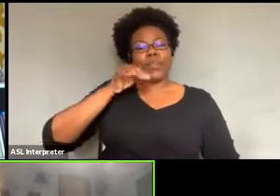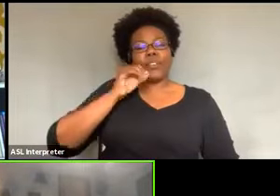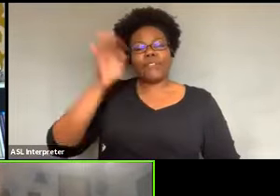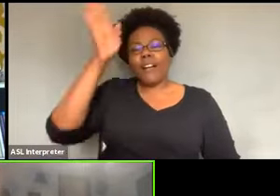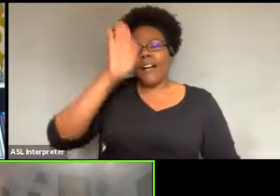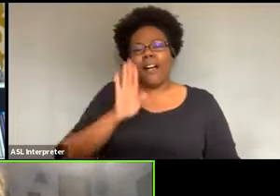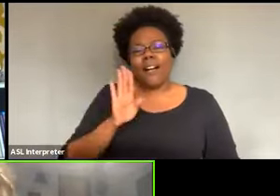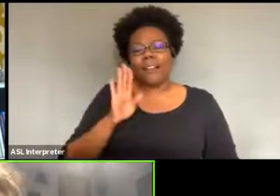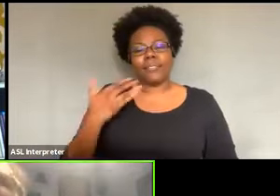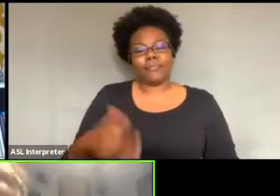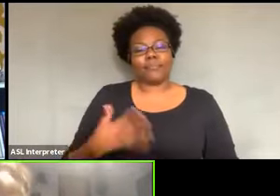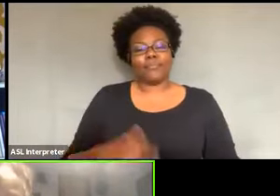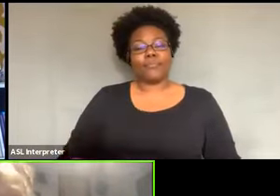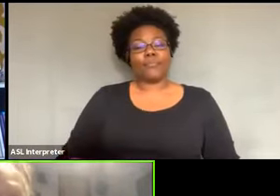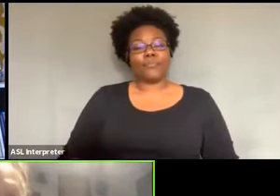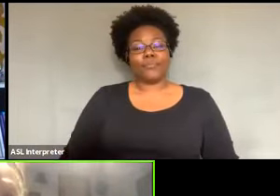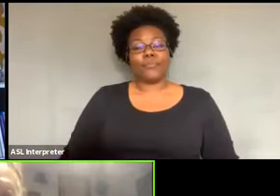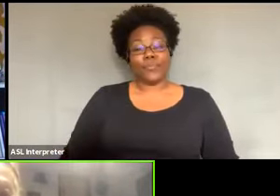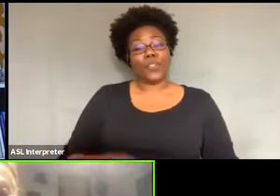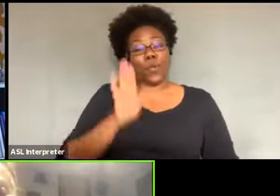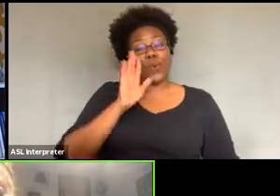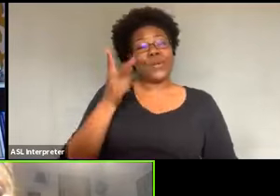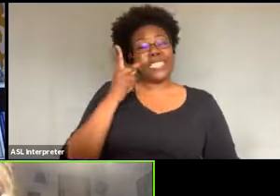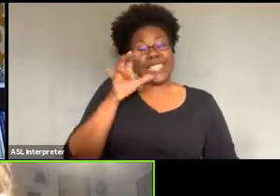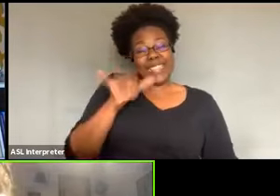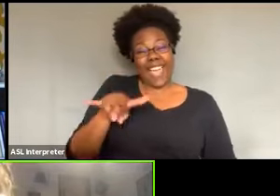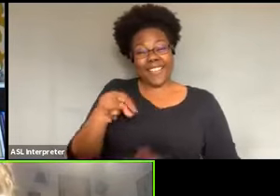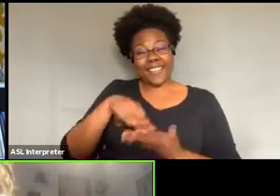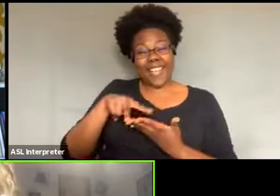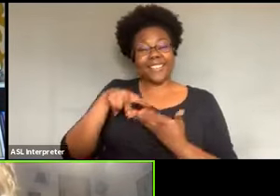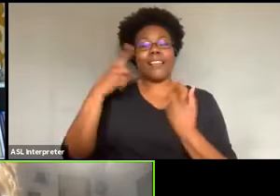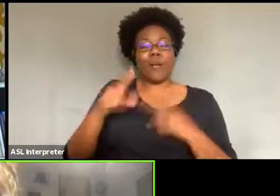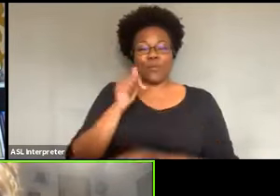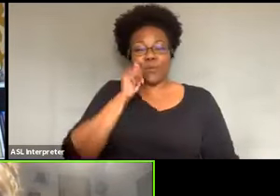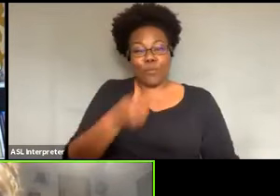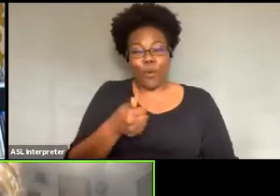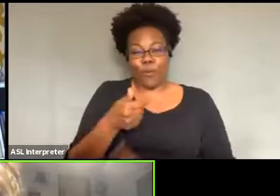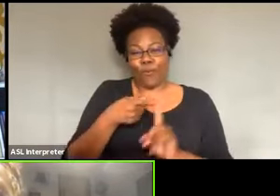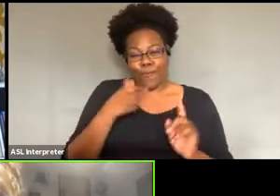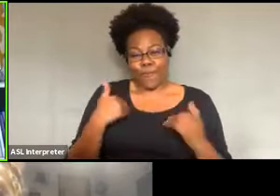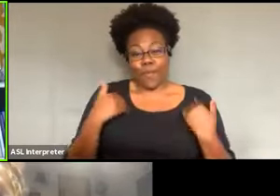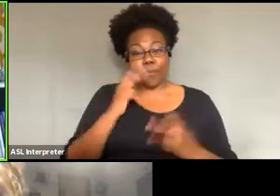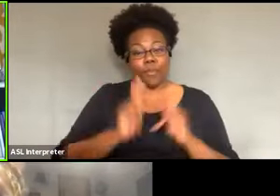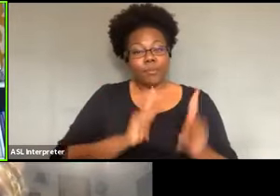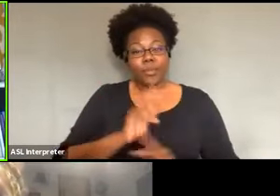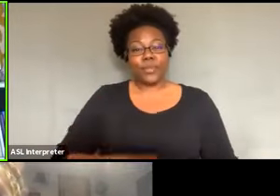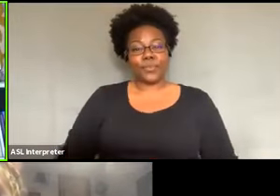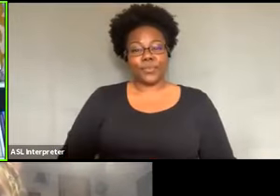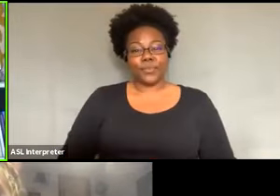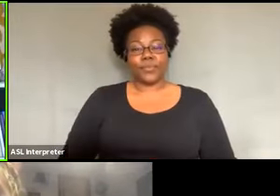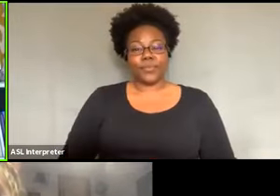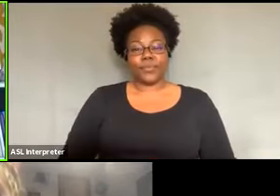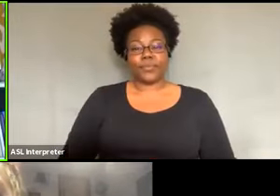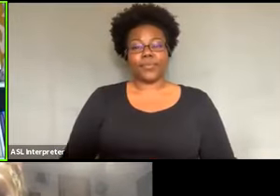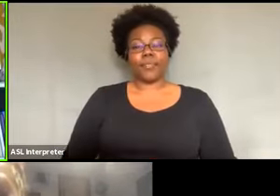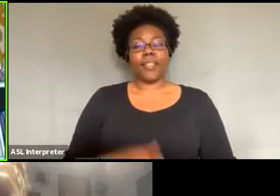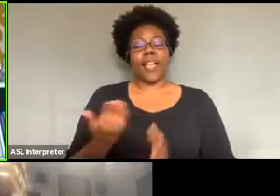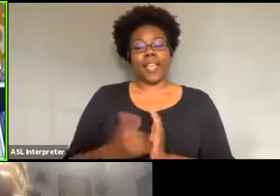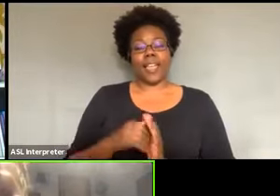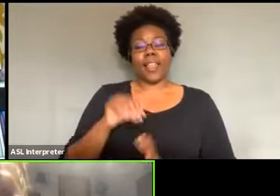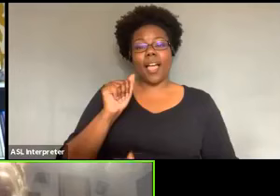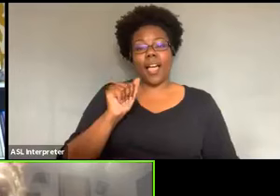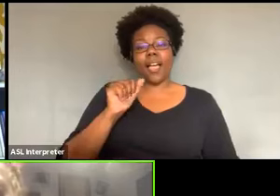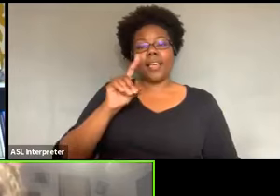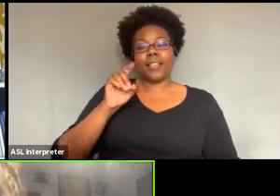some of our young people. Yes. Yes. All right. So again, Adiba and the Southwest Folklife Alliance,